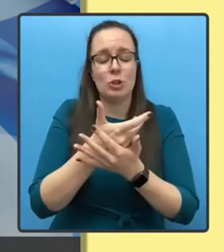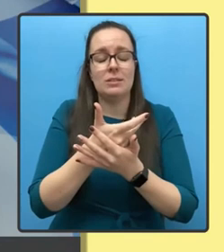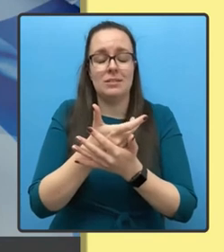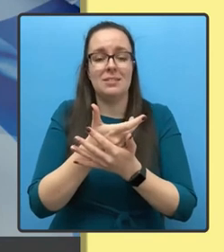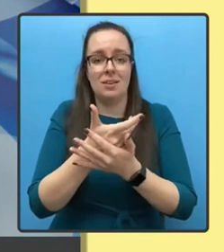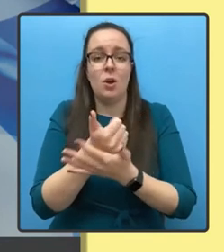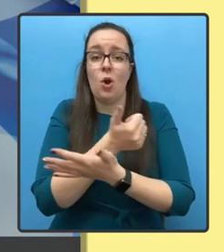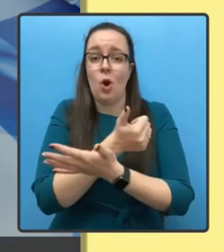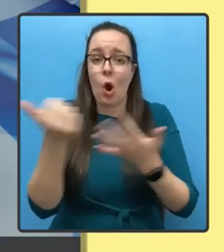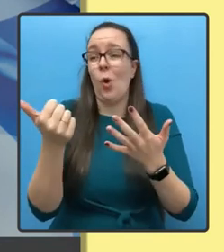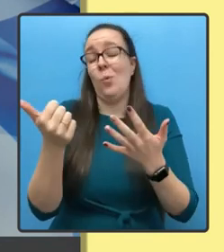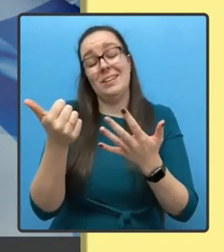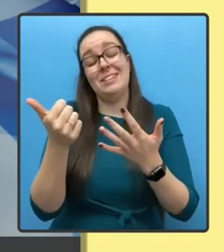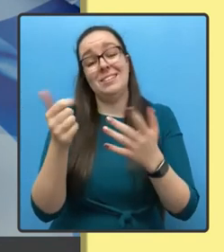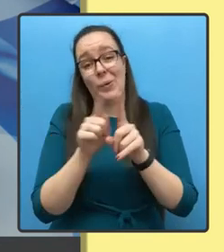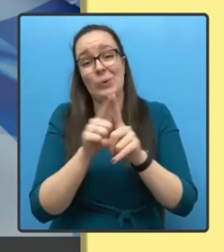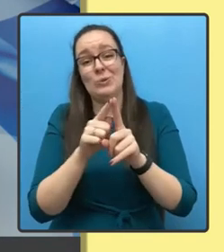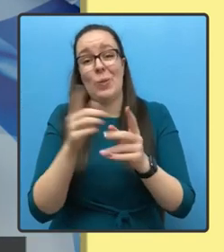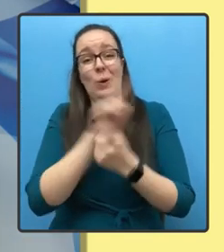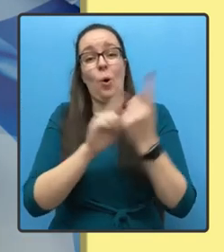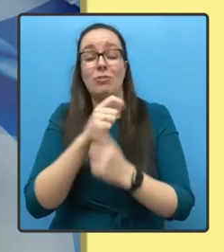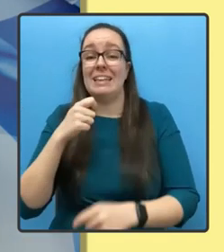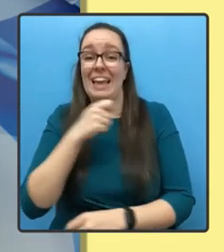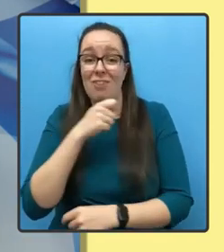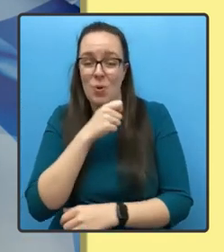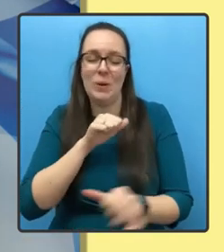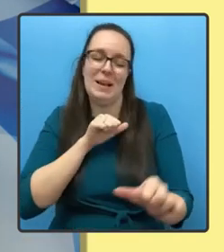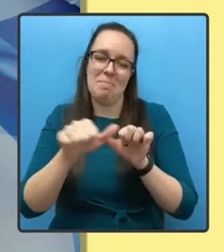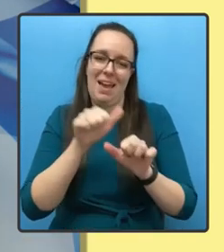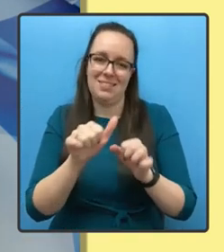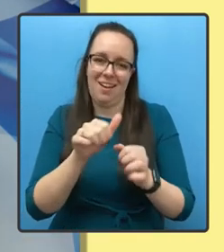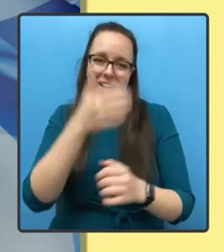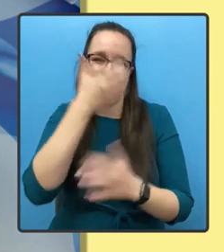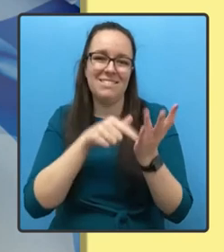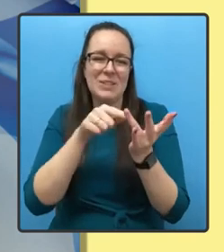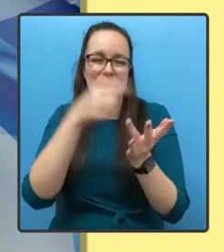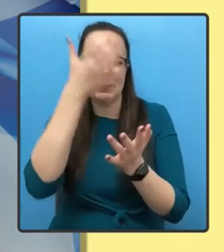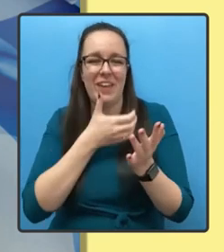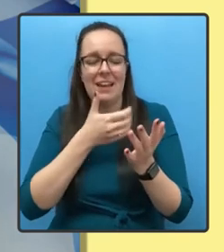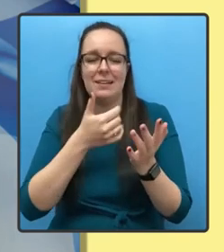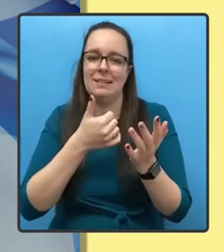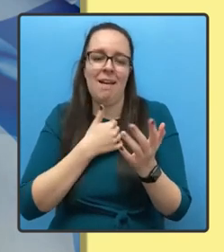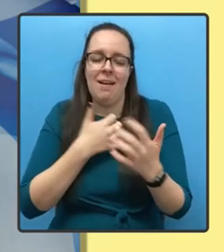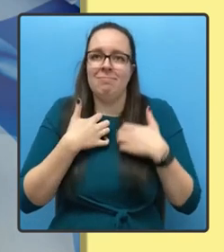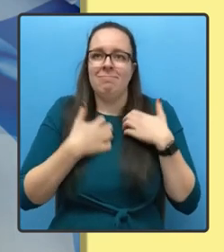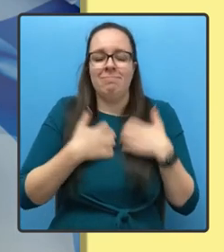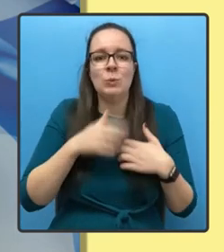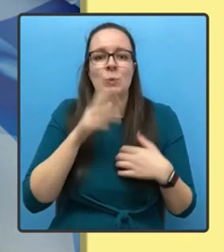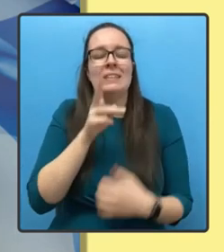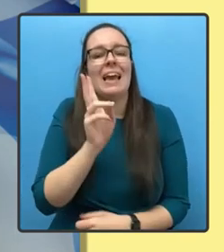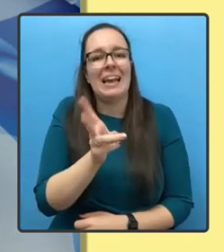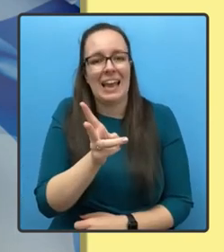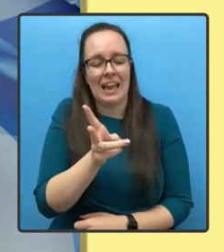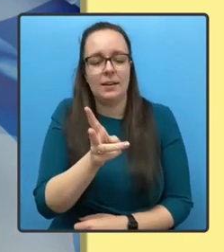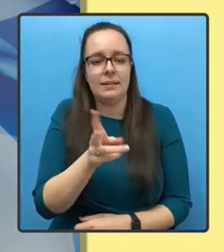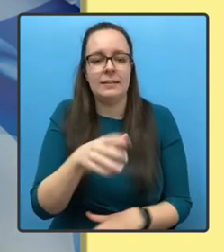are much better when we meet up and I can't wait to see all of you again. Of course, being forced to take a political conference